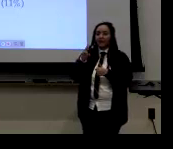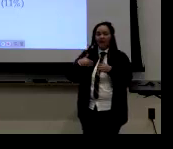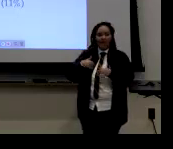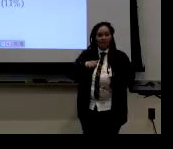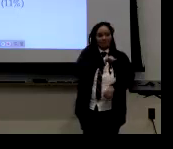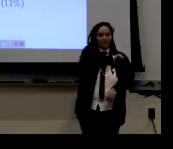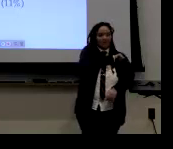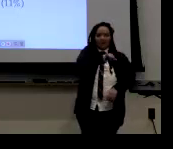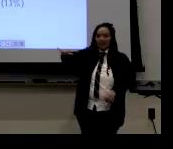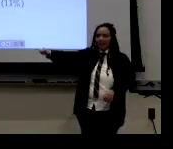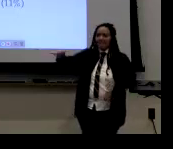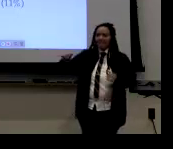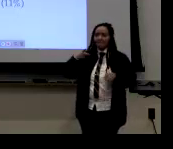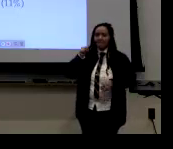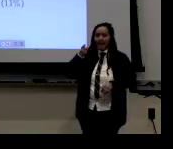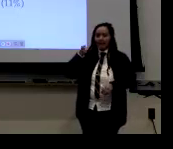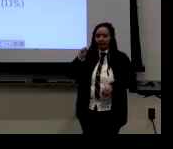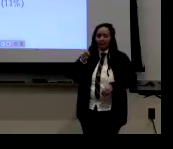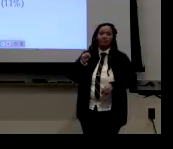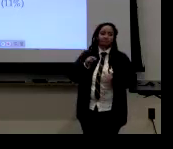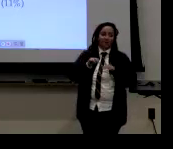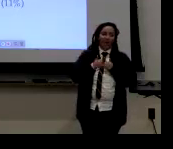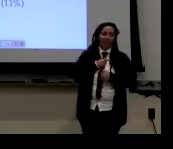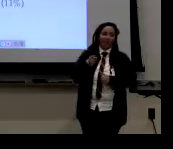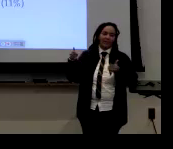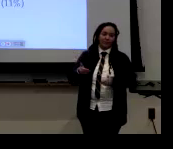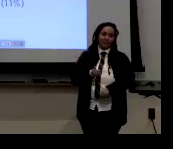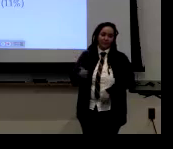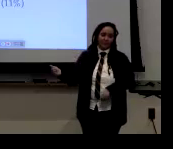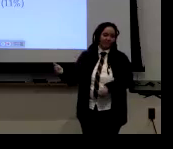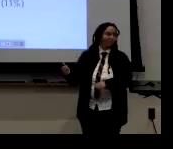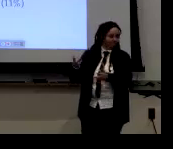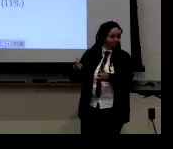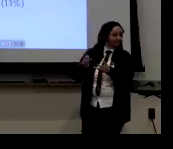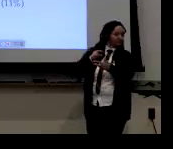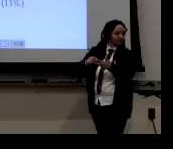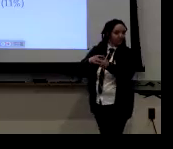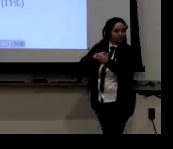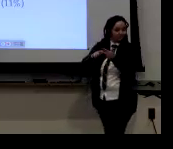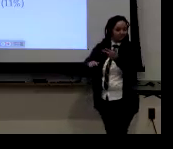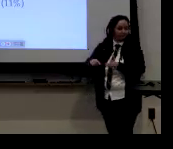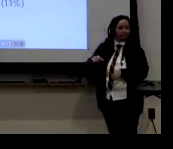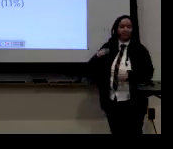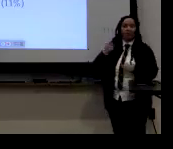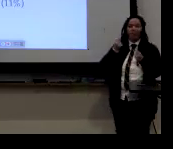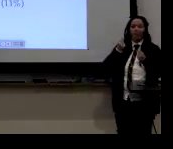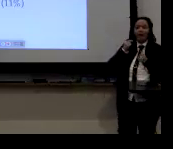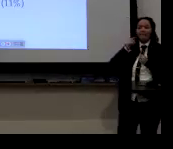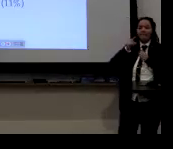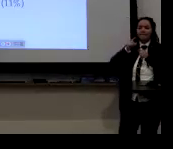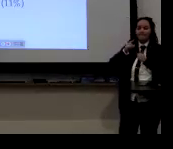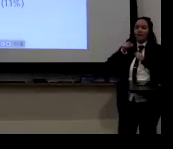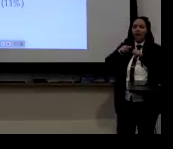from the 27 people, you notice the patterns that come up throughout the 27.